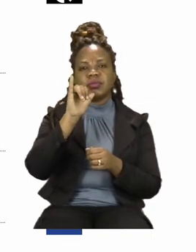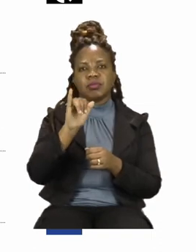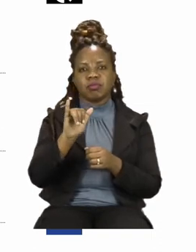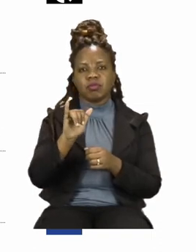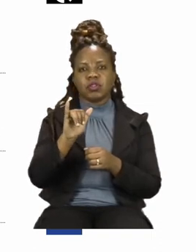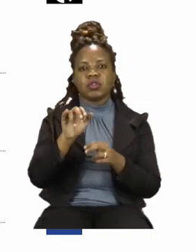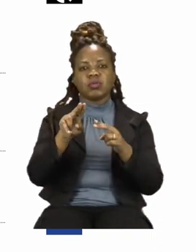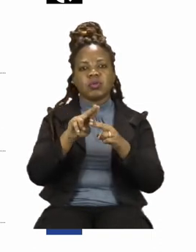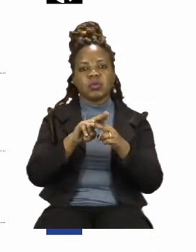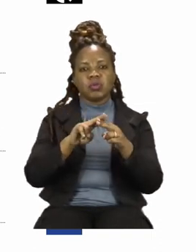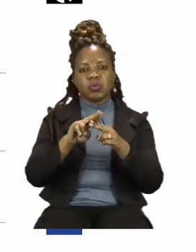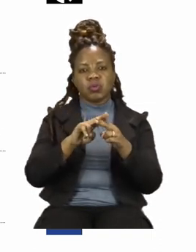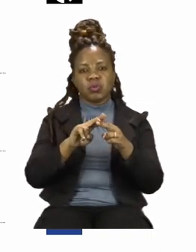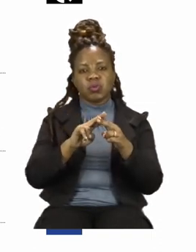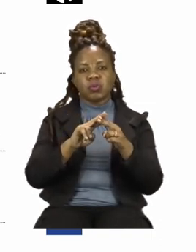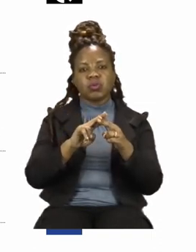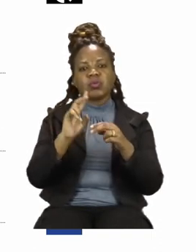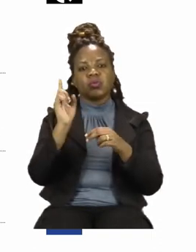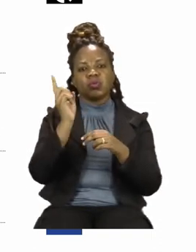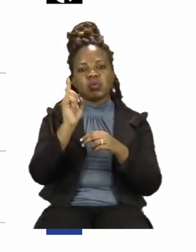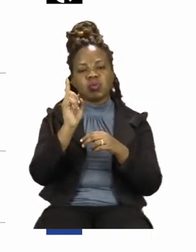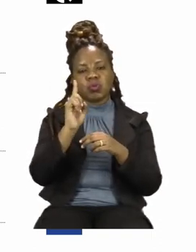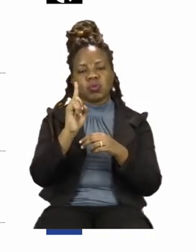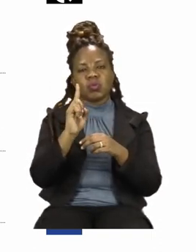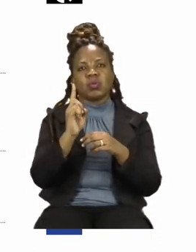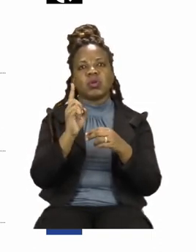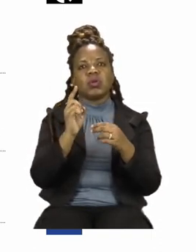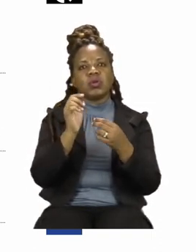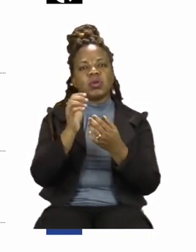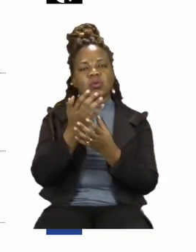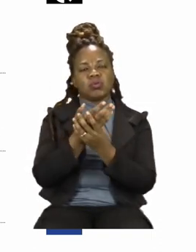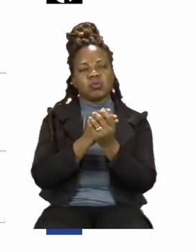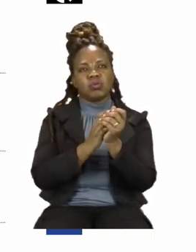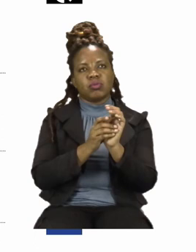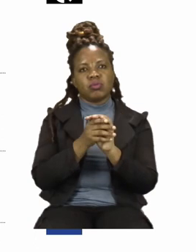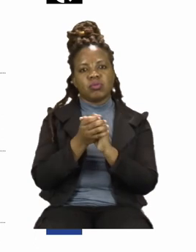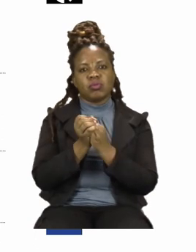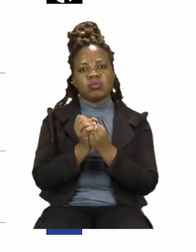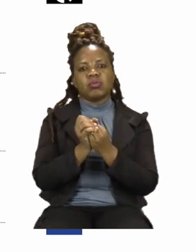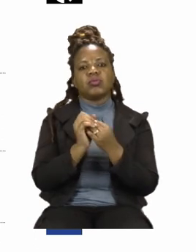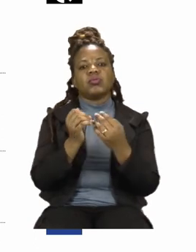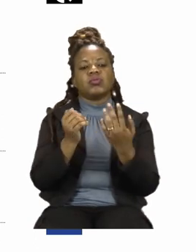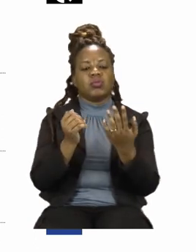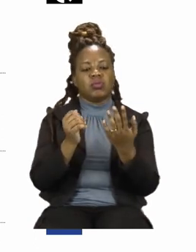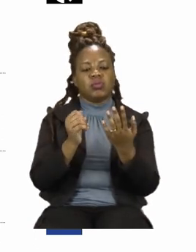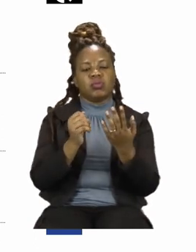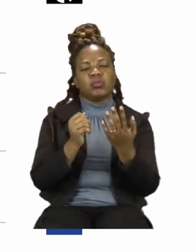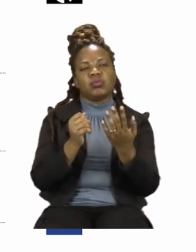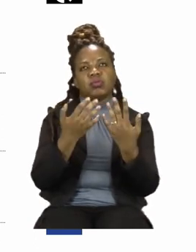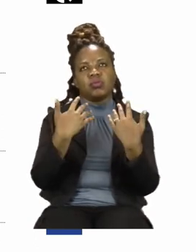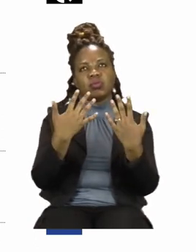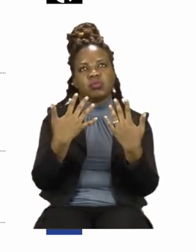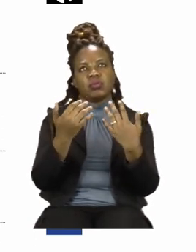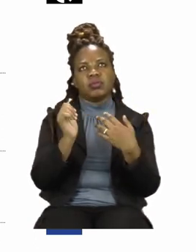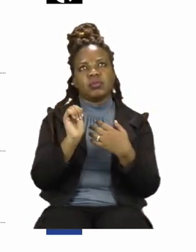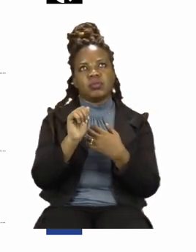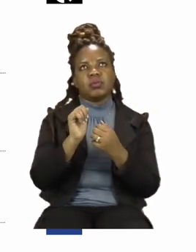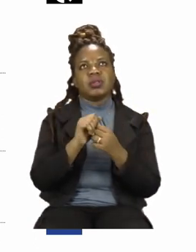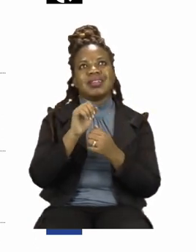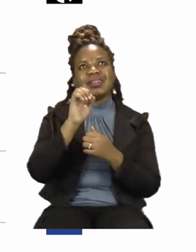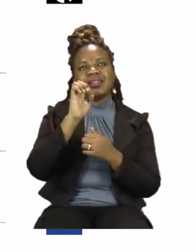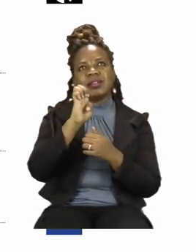her hands? What does Ellie use to wash her